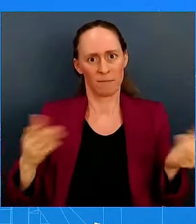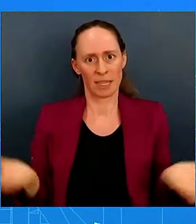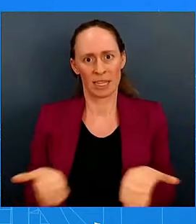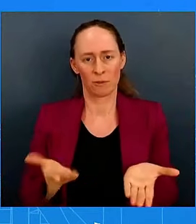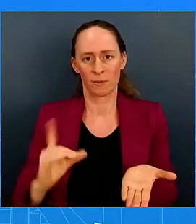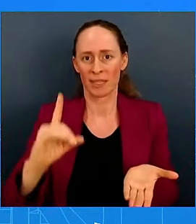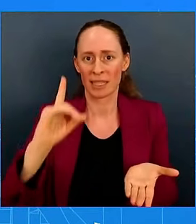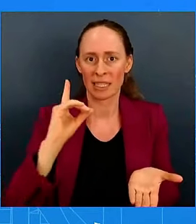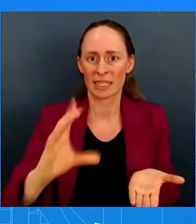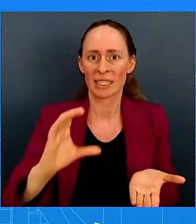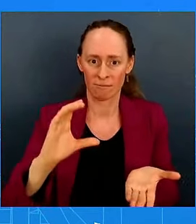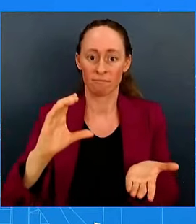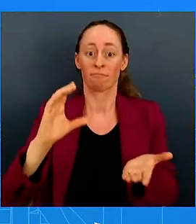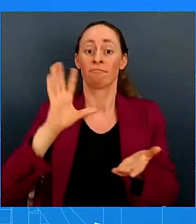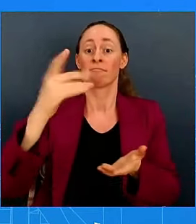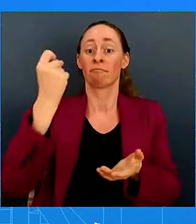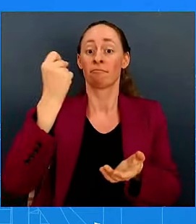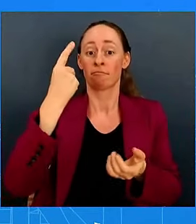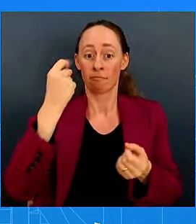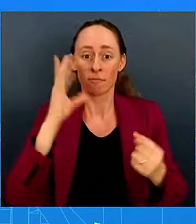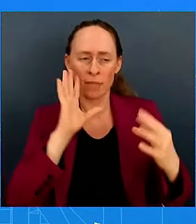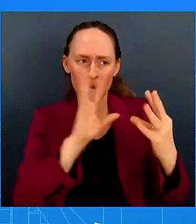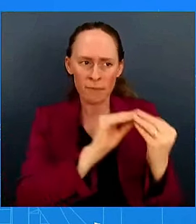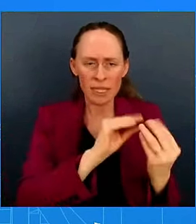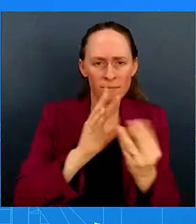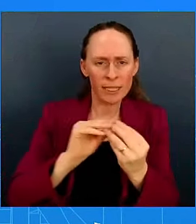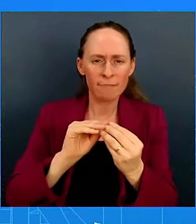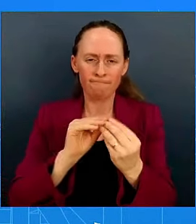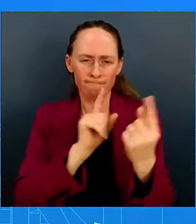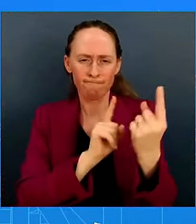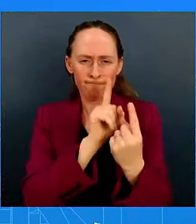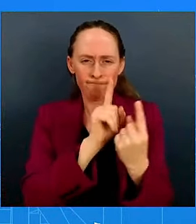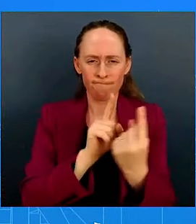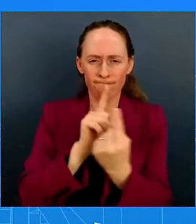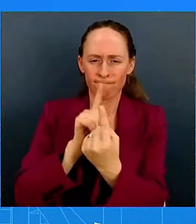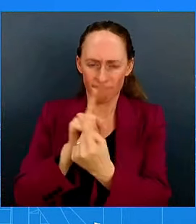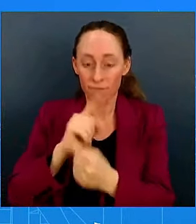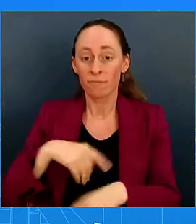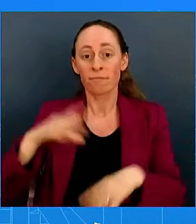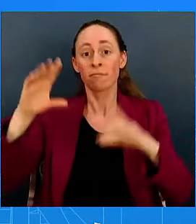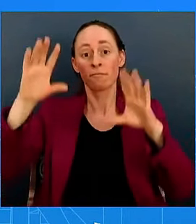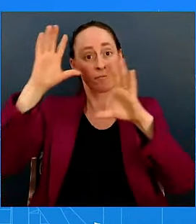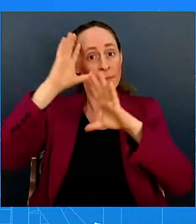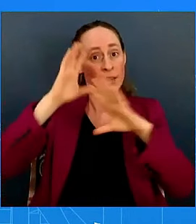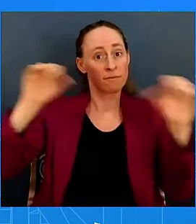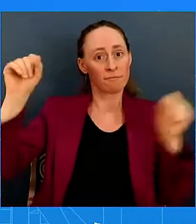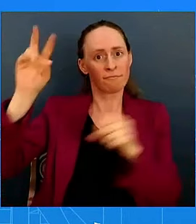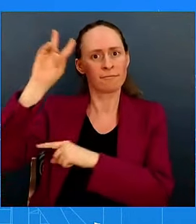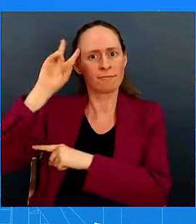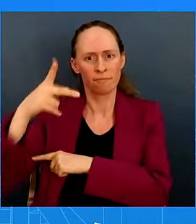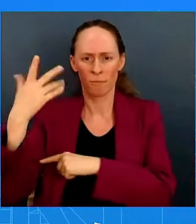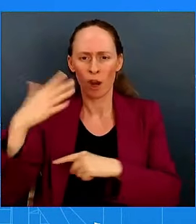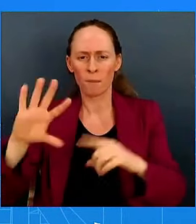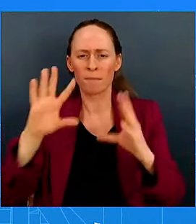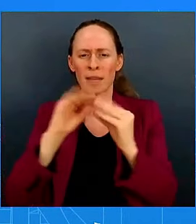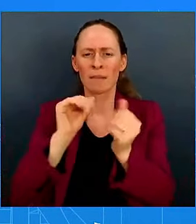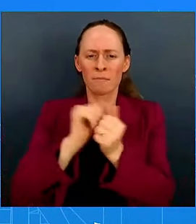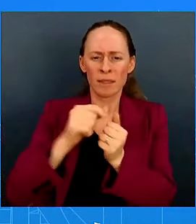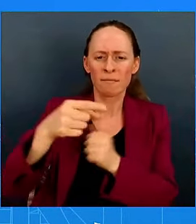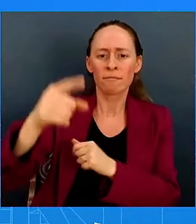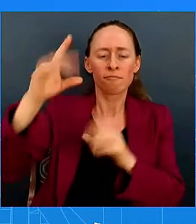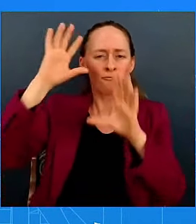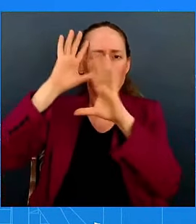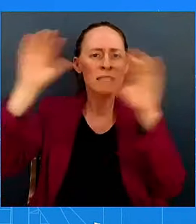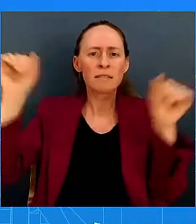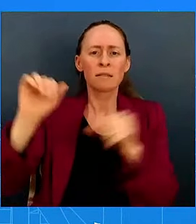President Mohammed. Both the President and the Vice President have spoken with or met with President Mohammed at multiple points throughout the administration, and we